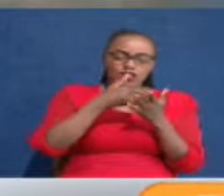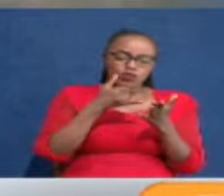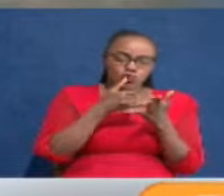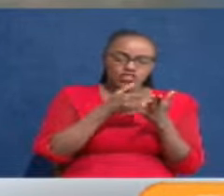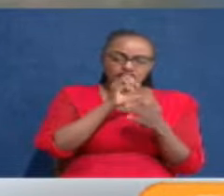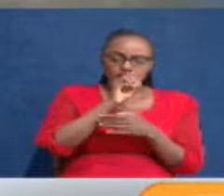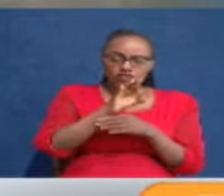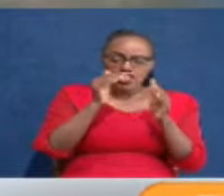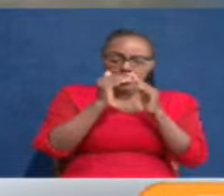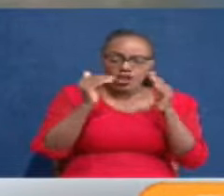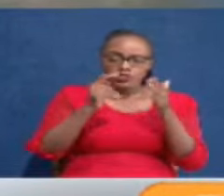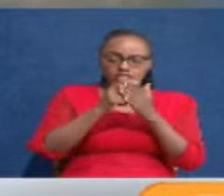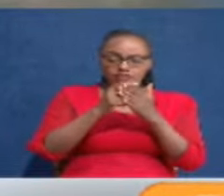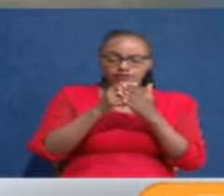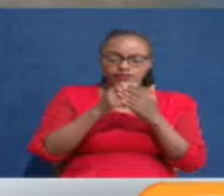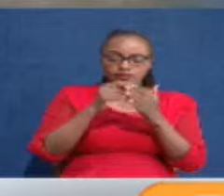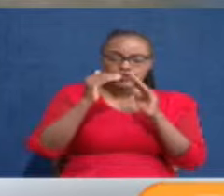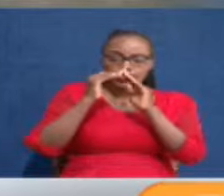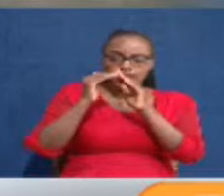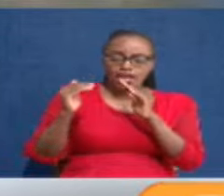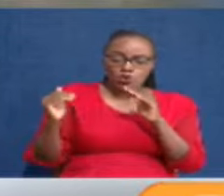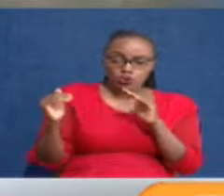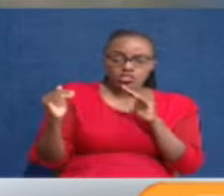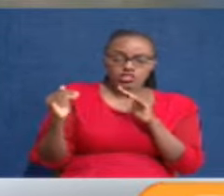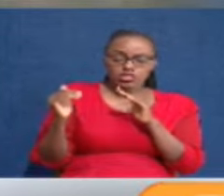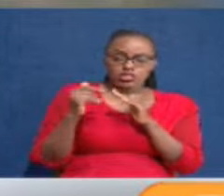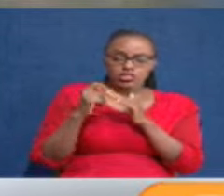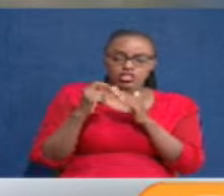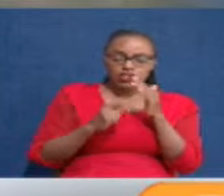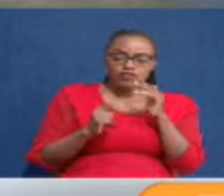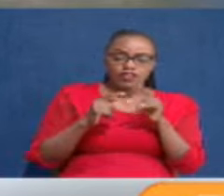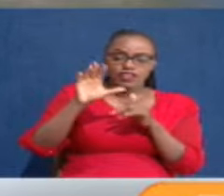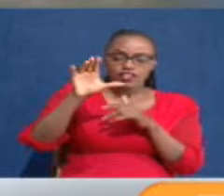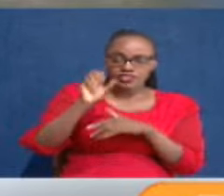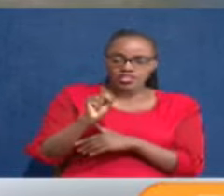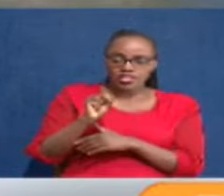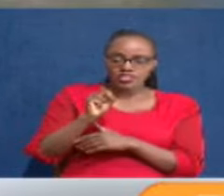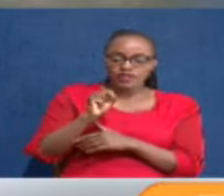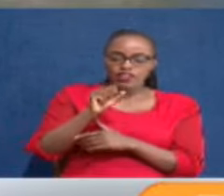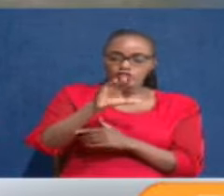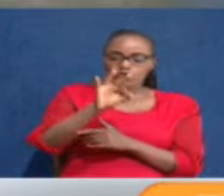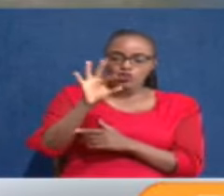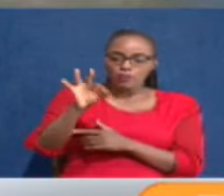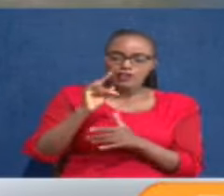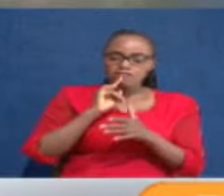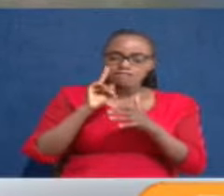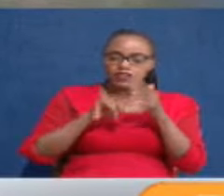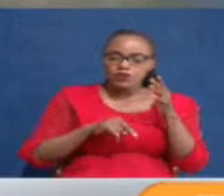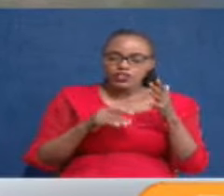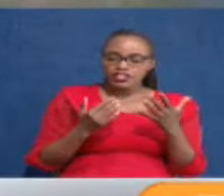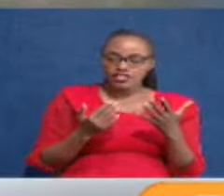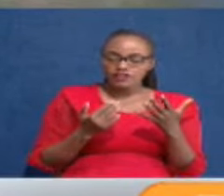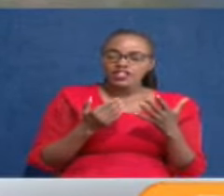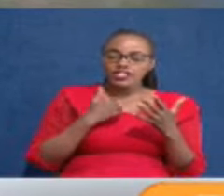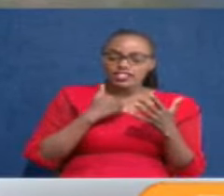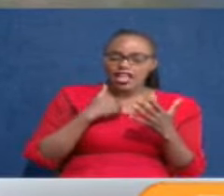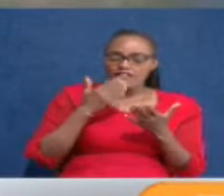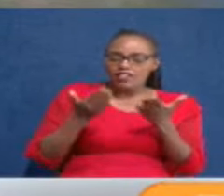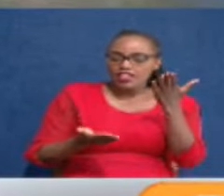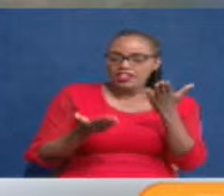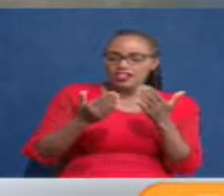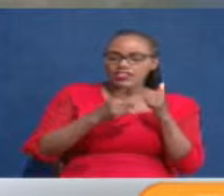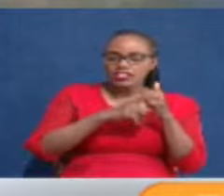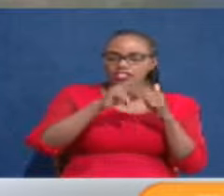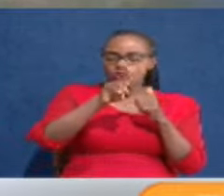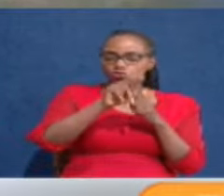the housing levy. In the housing levy, I had the Cabinet Secretary nominee, Alice Sohome, saying that the estimates are between